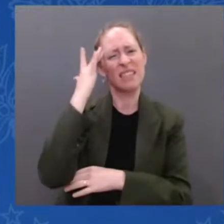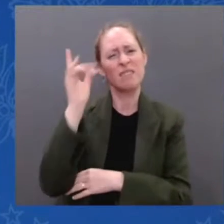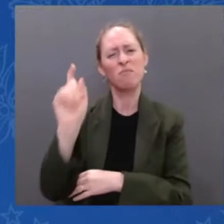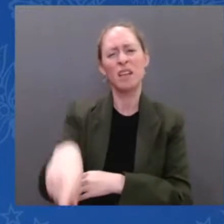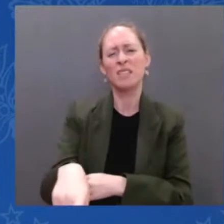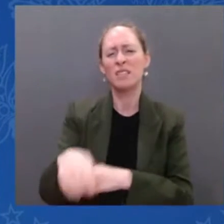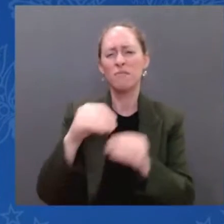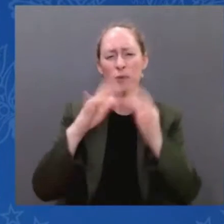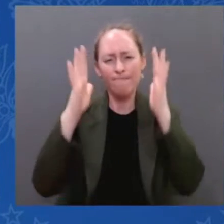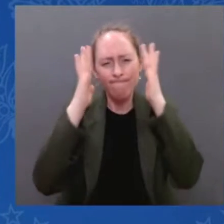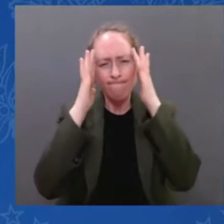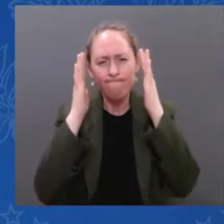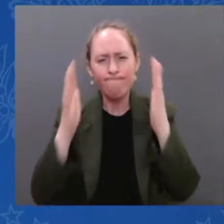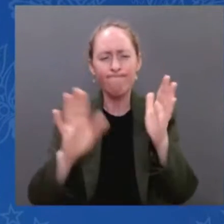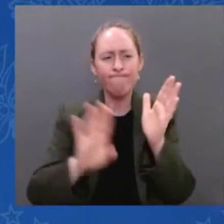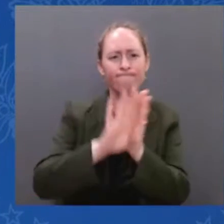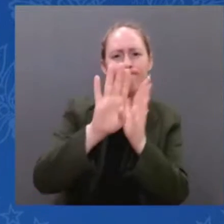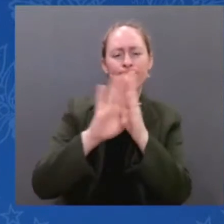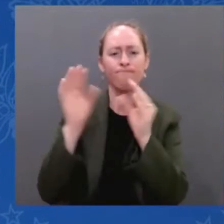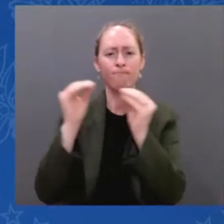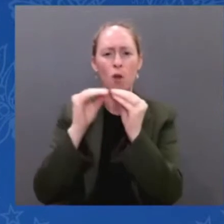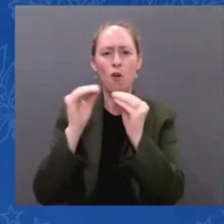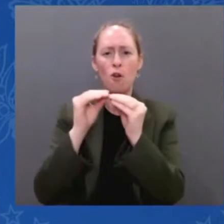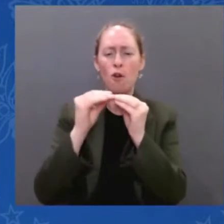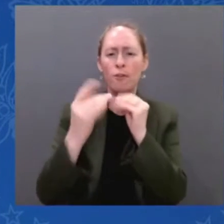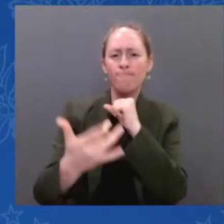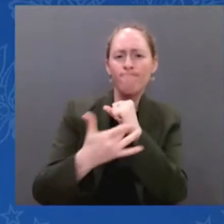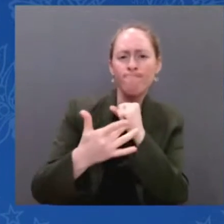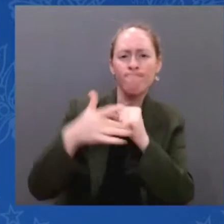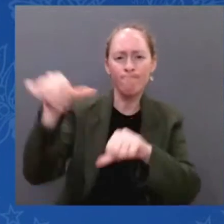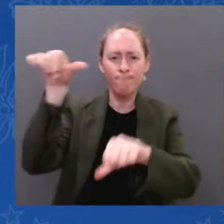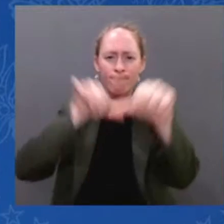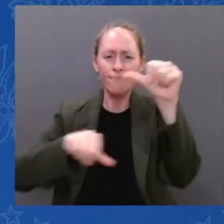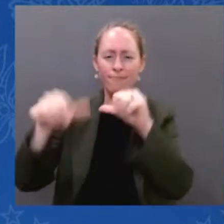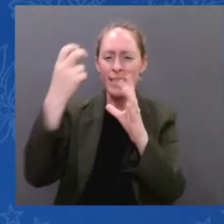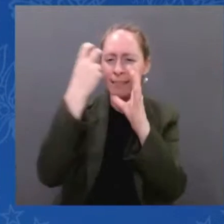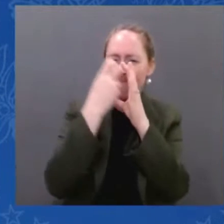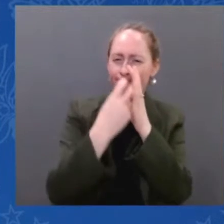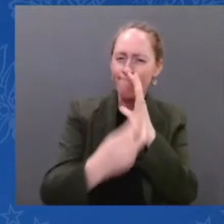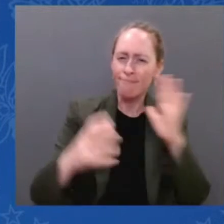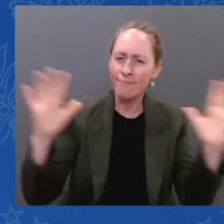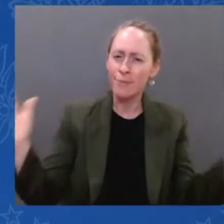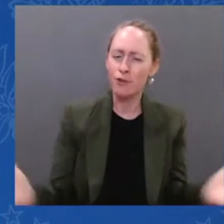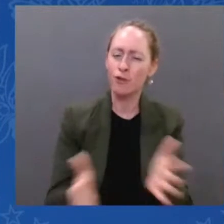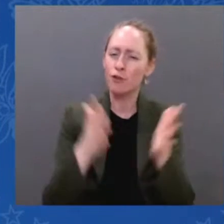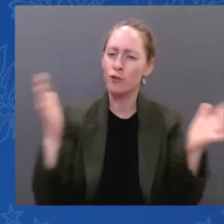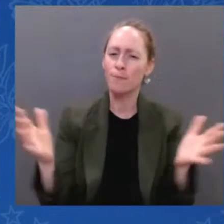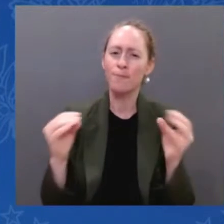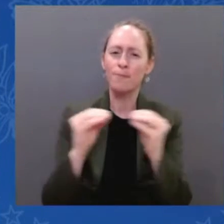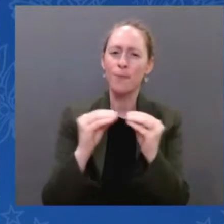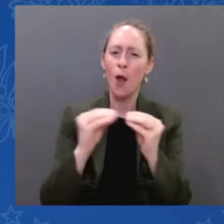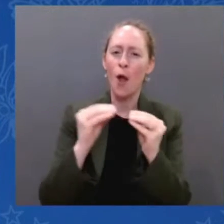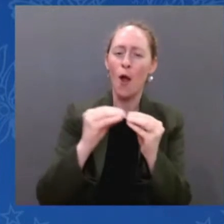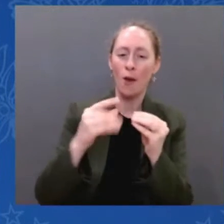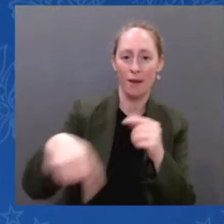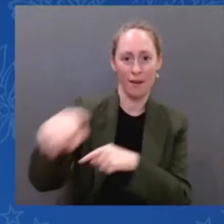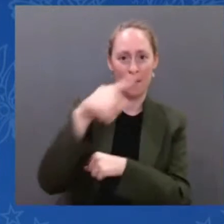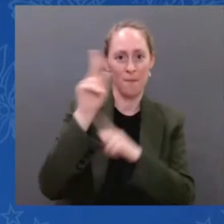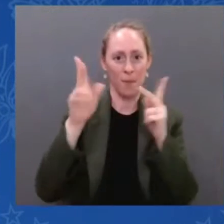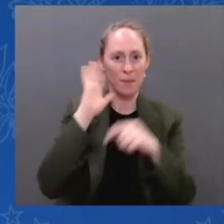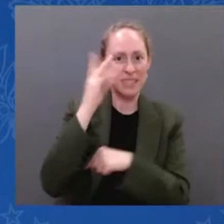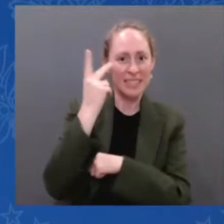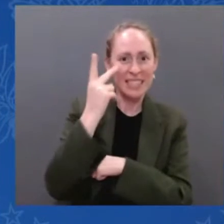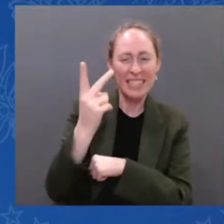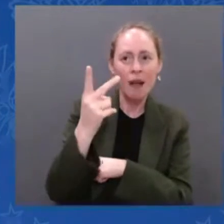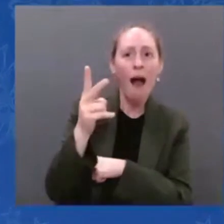the world that America can do big things and then remind the American people, especially our children, that there's